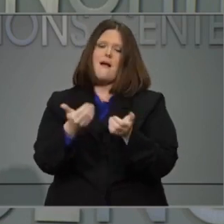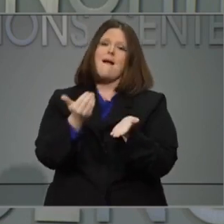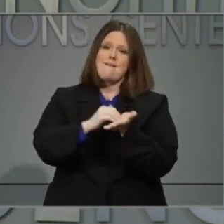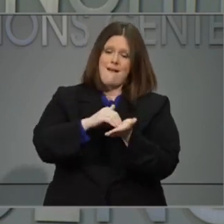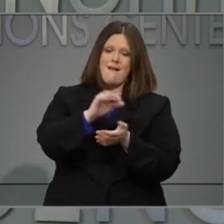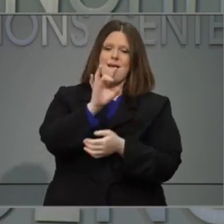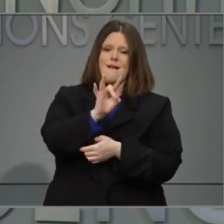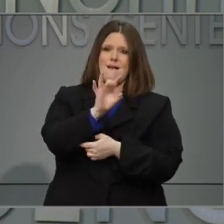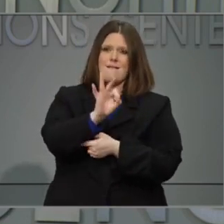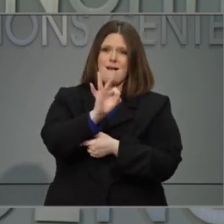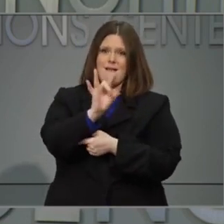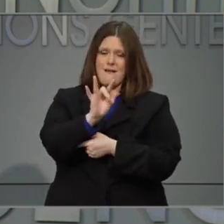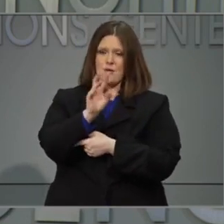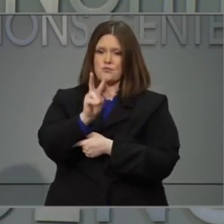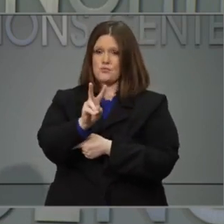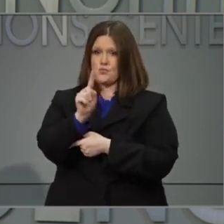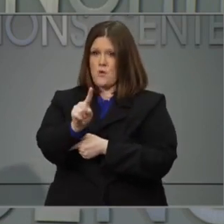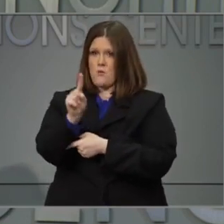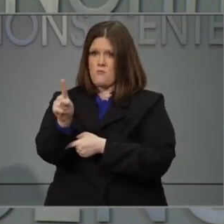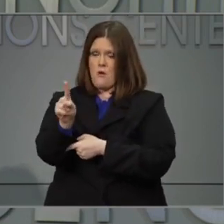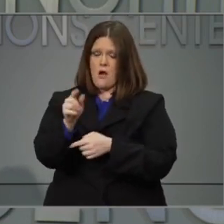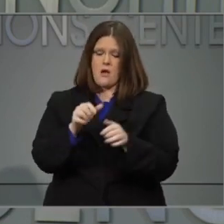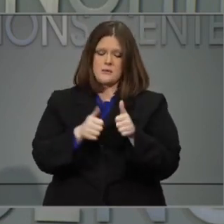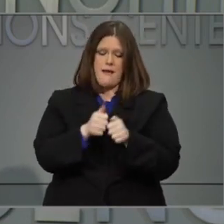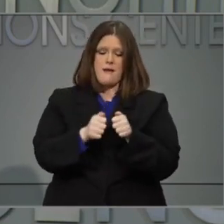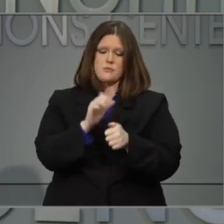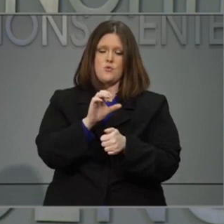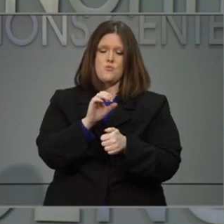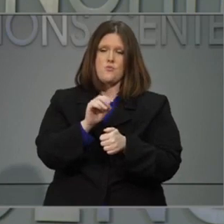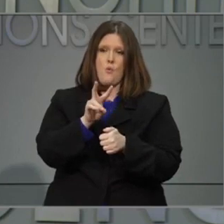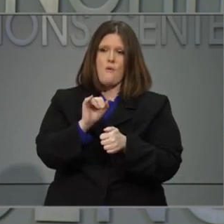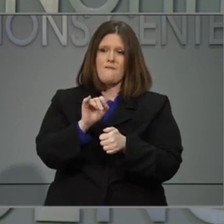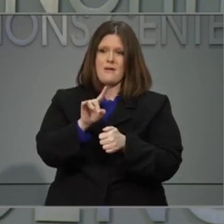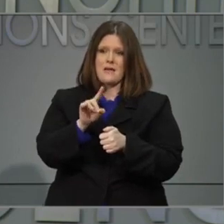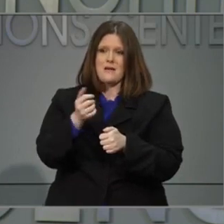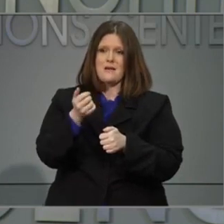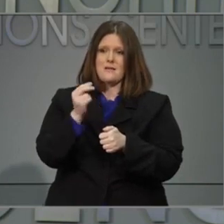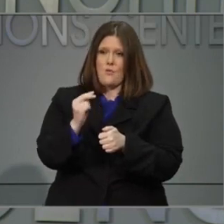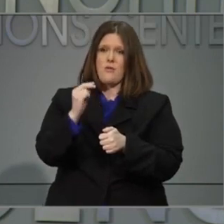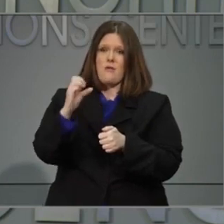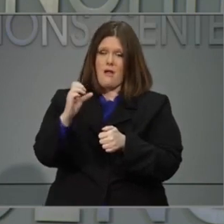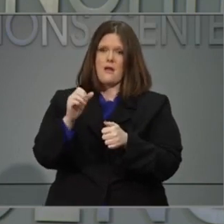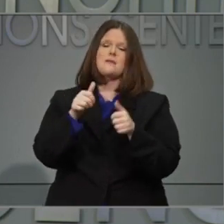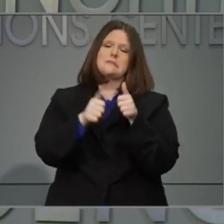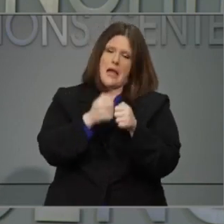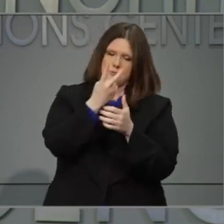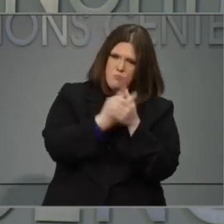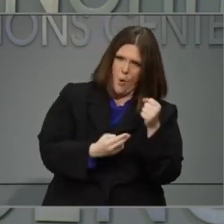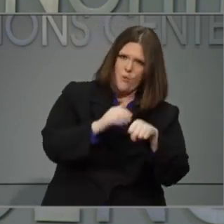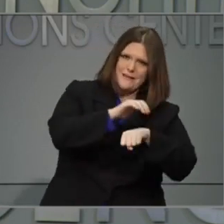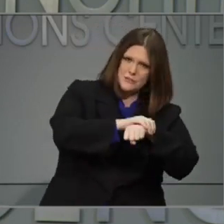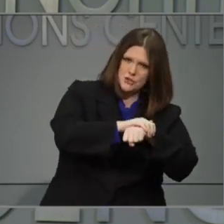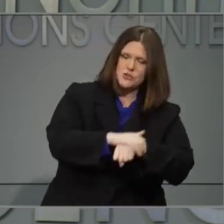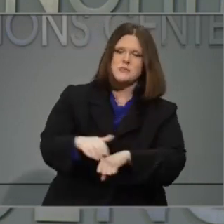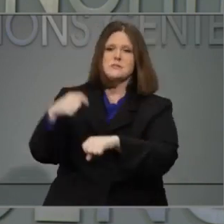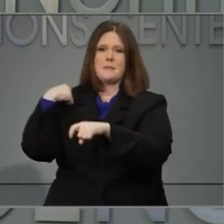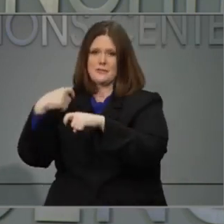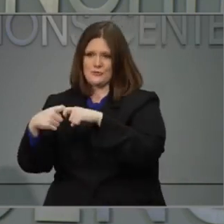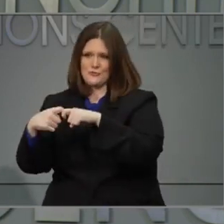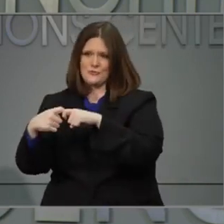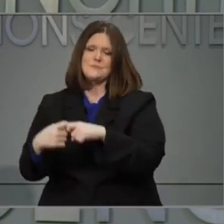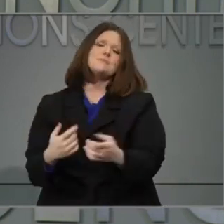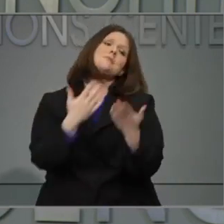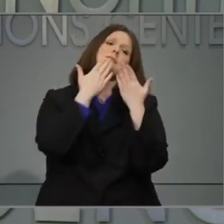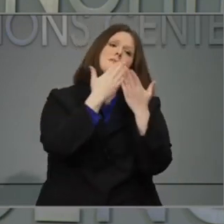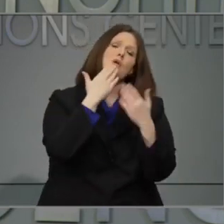get text in English or Spanish. Please allow me to thank our local partners for all of their hard work. We don't